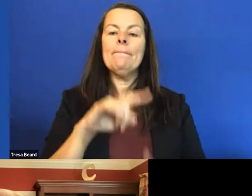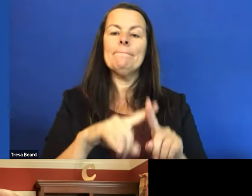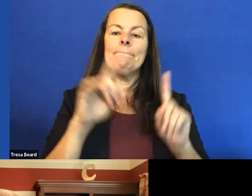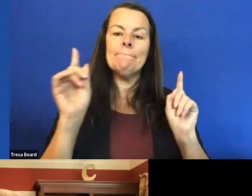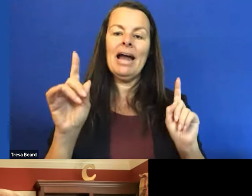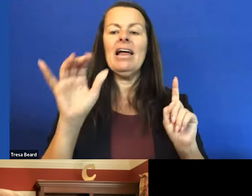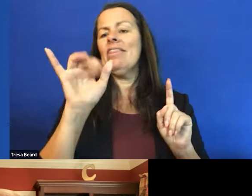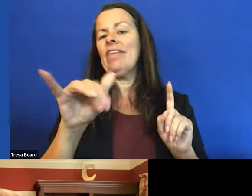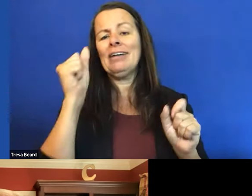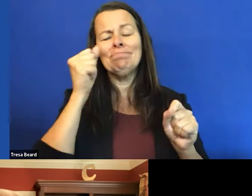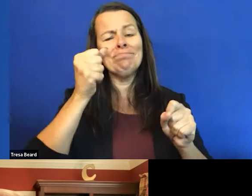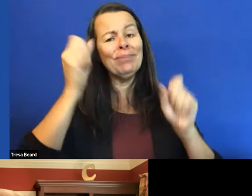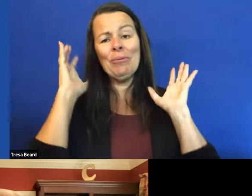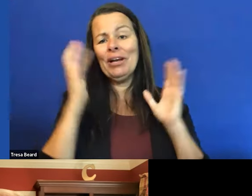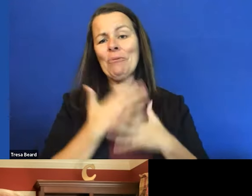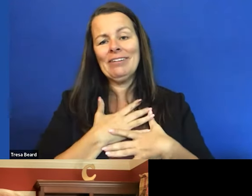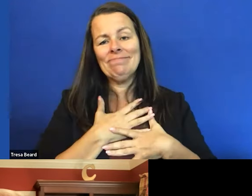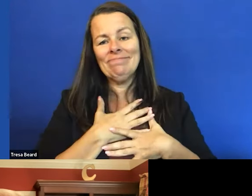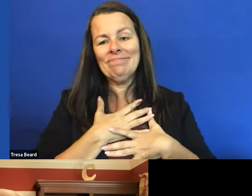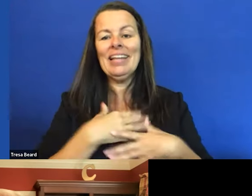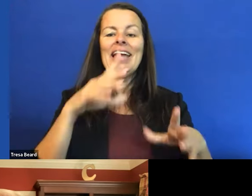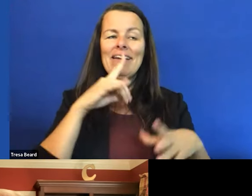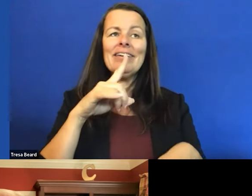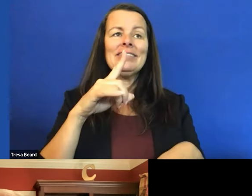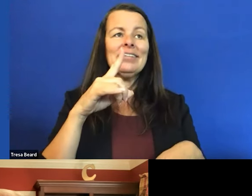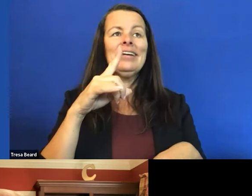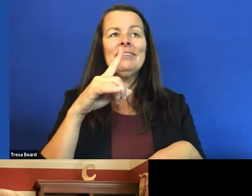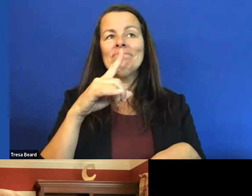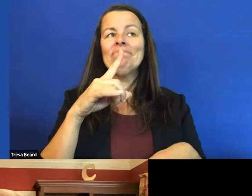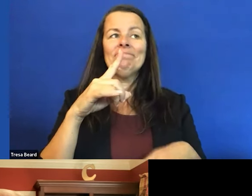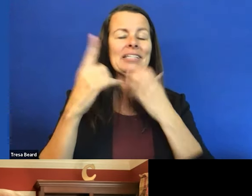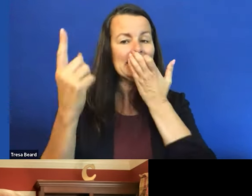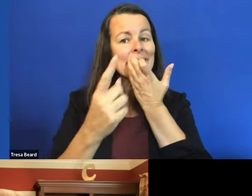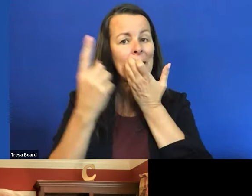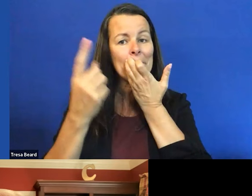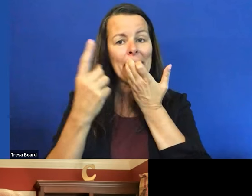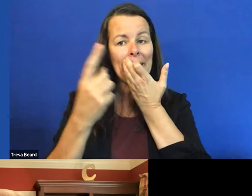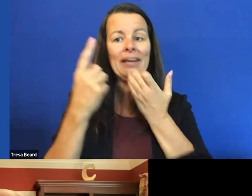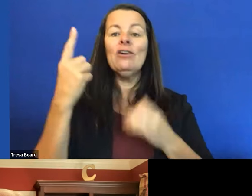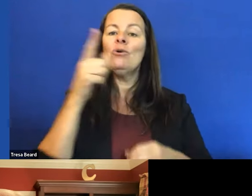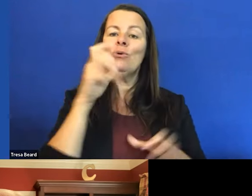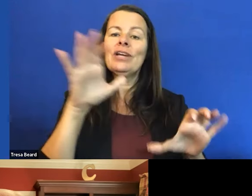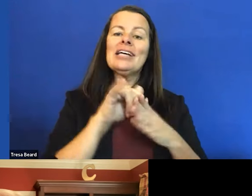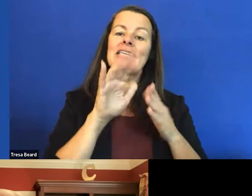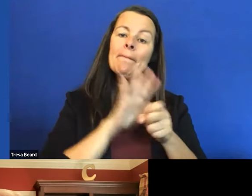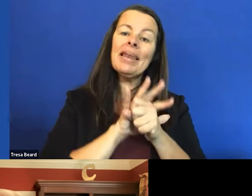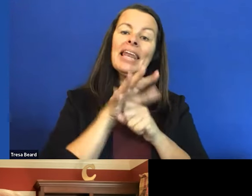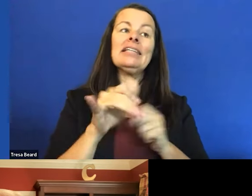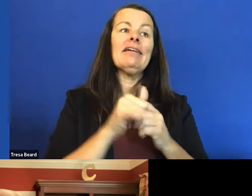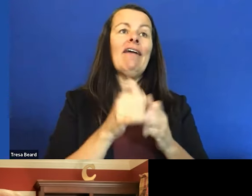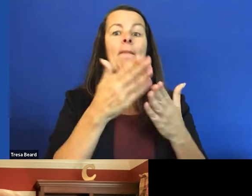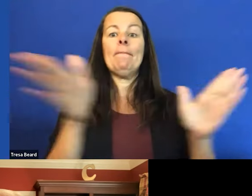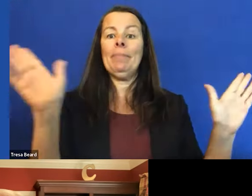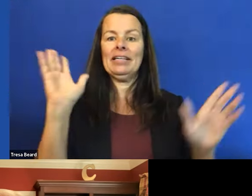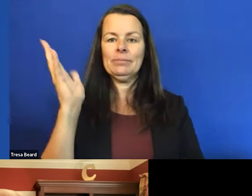that blew me away. Uh, it is, it is extremely, as somebody that does plenty of public speaking, I can only think of one